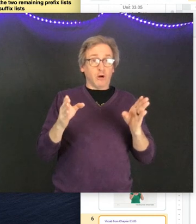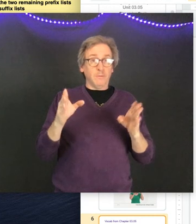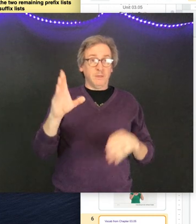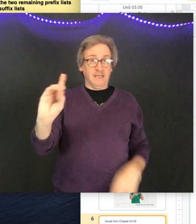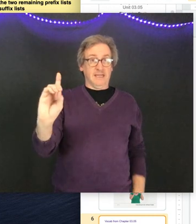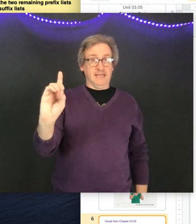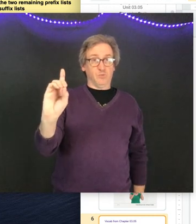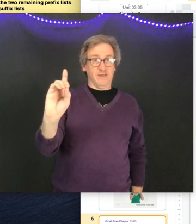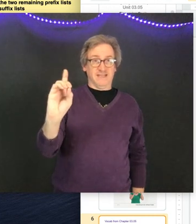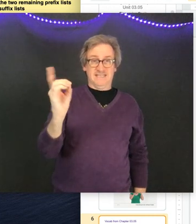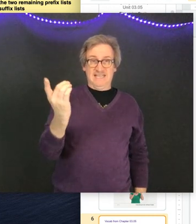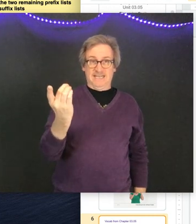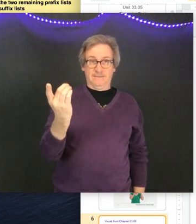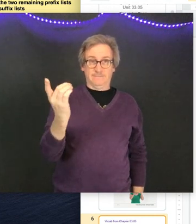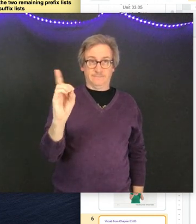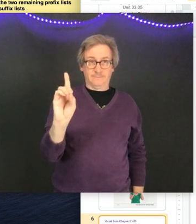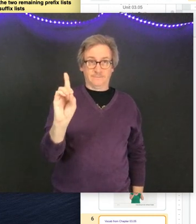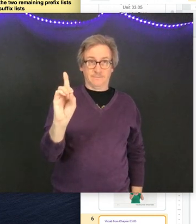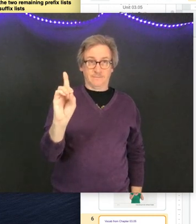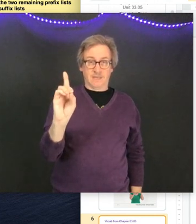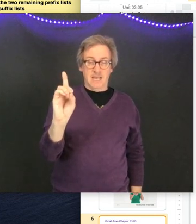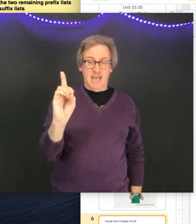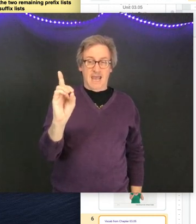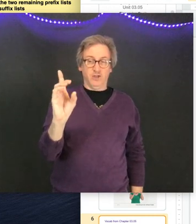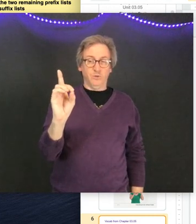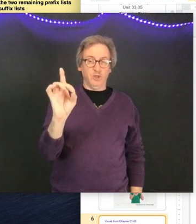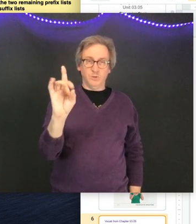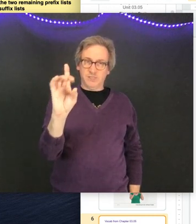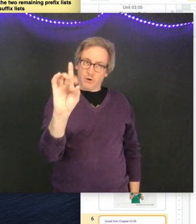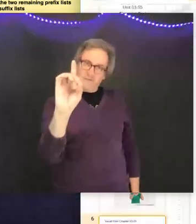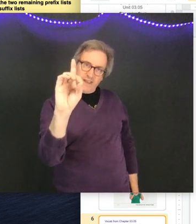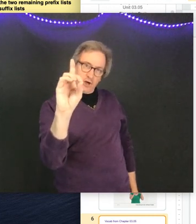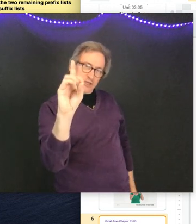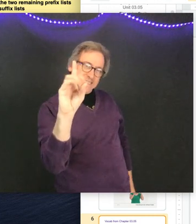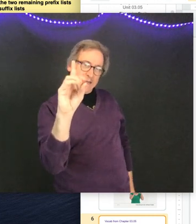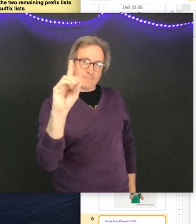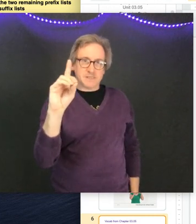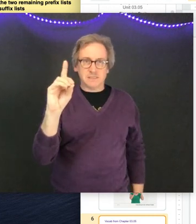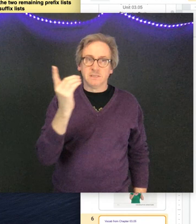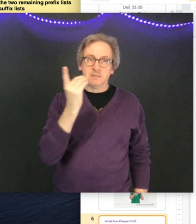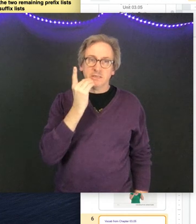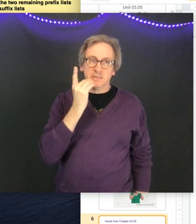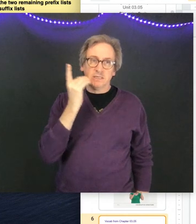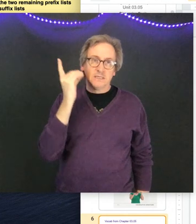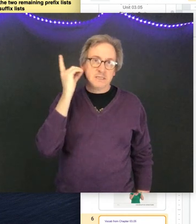Dorm is with a D. And you use your fingertips.